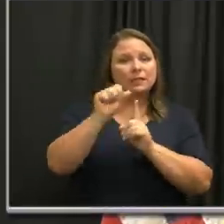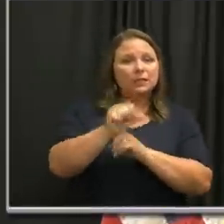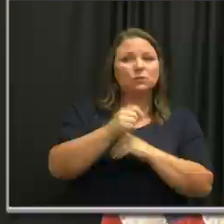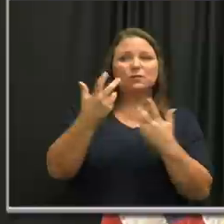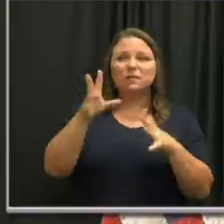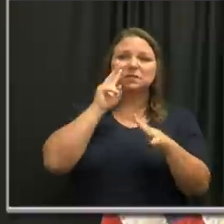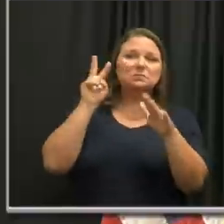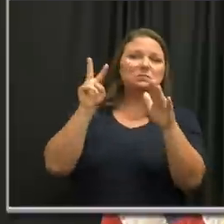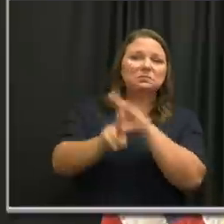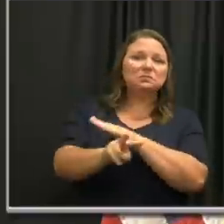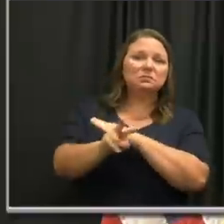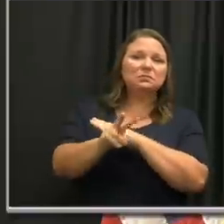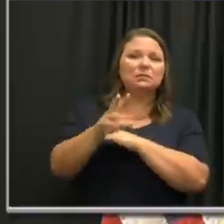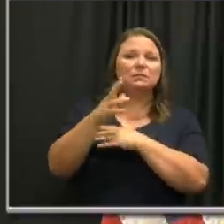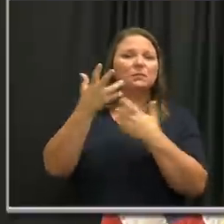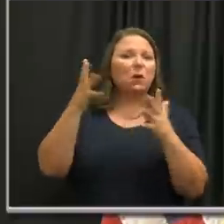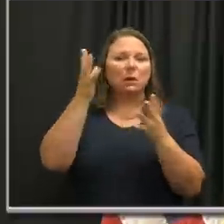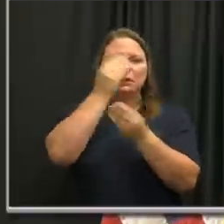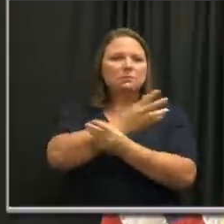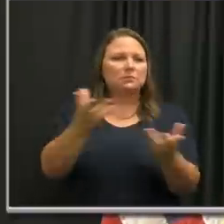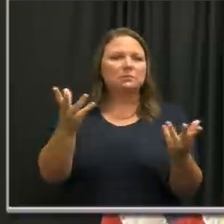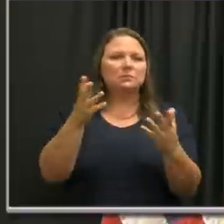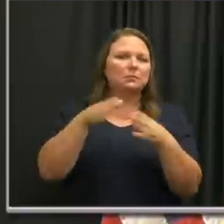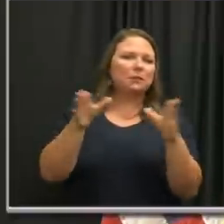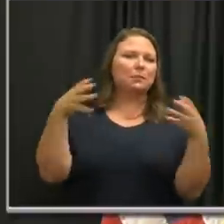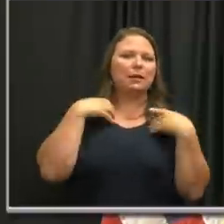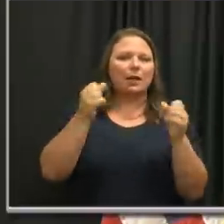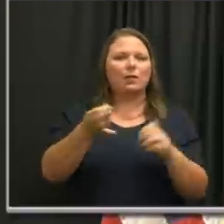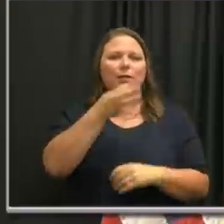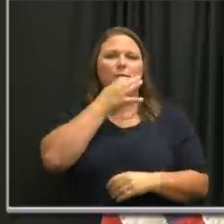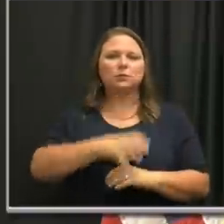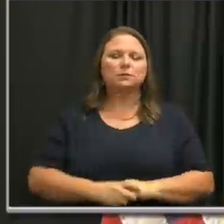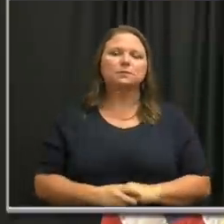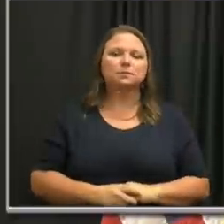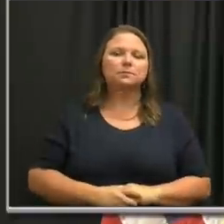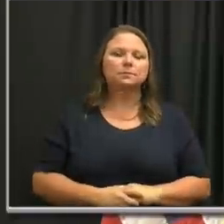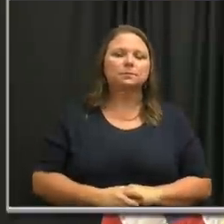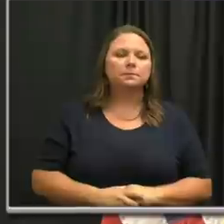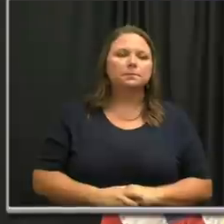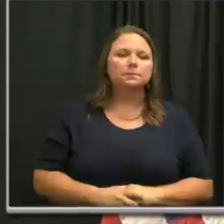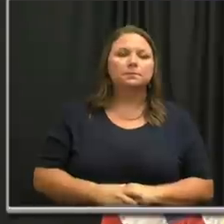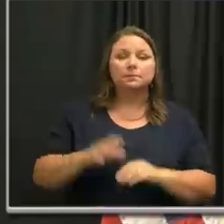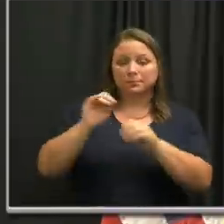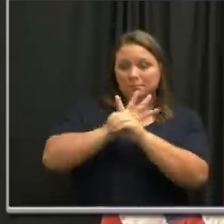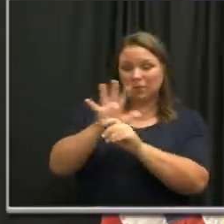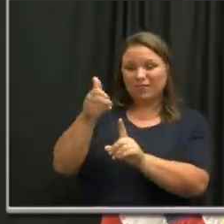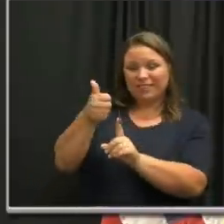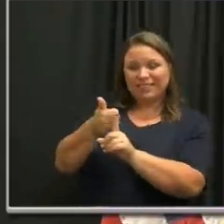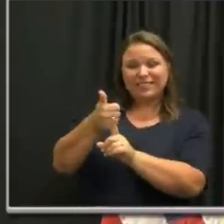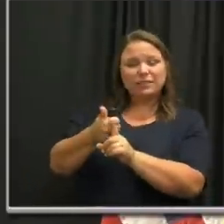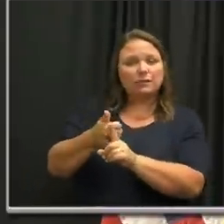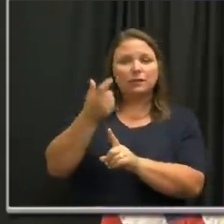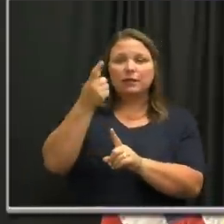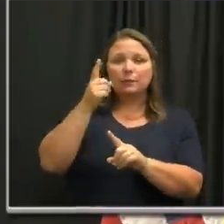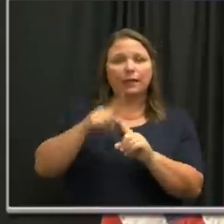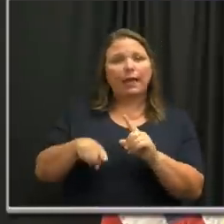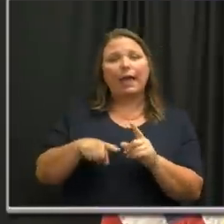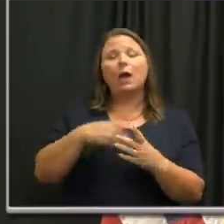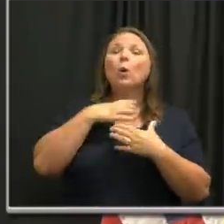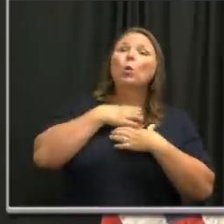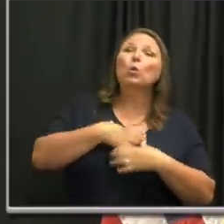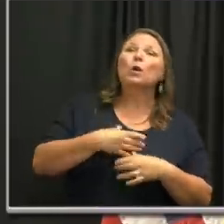predictable and predicted by public health experts. The COVID-19 virus cannot be wished away.